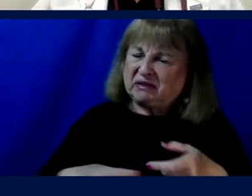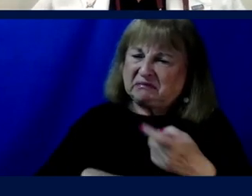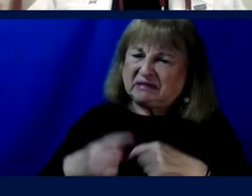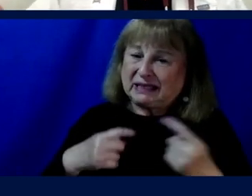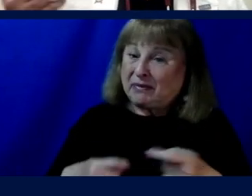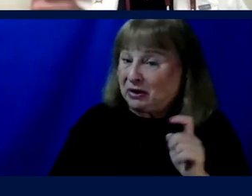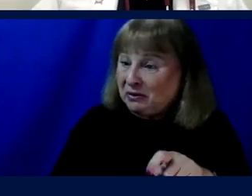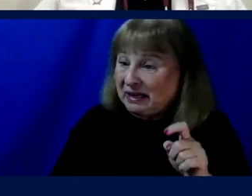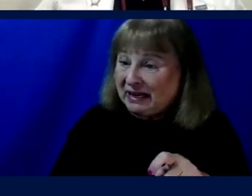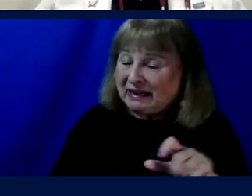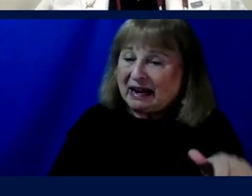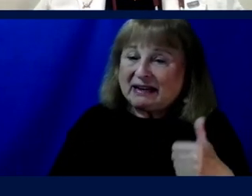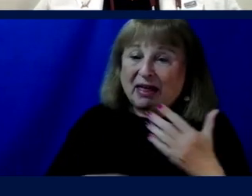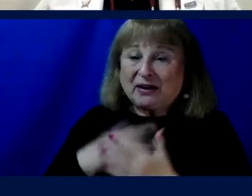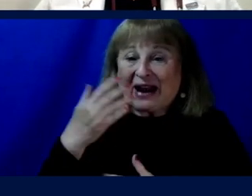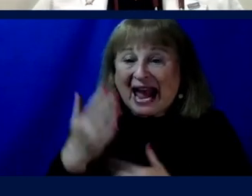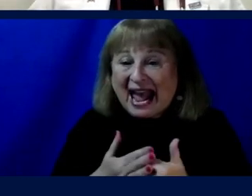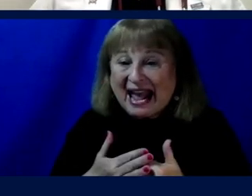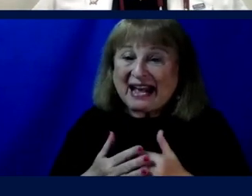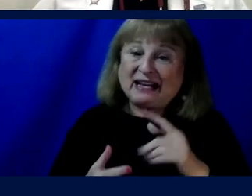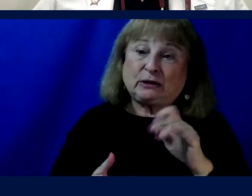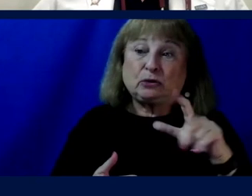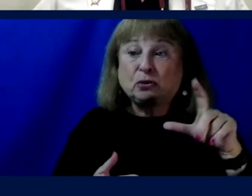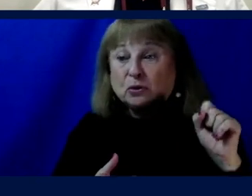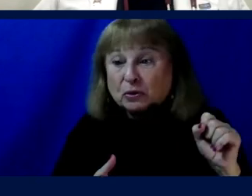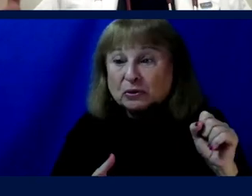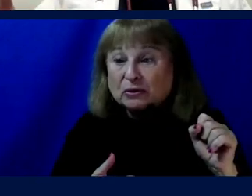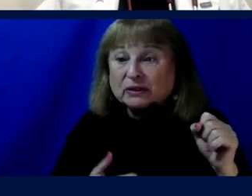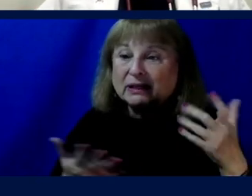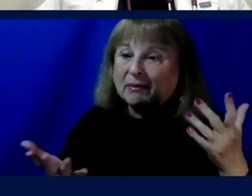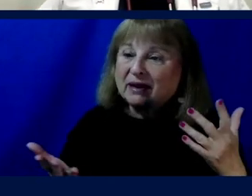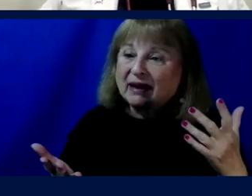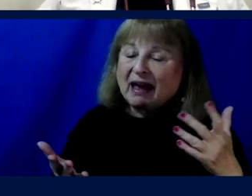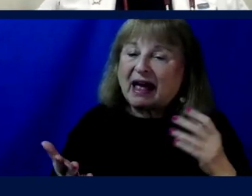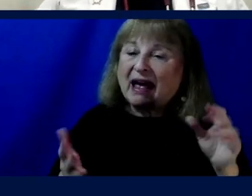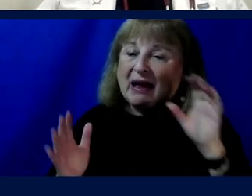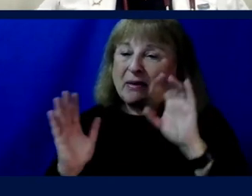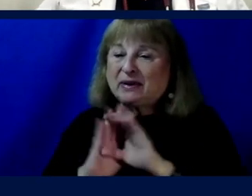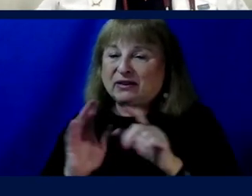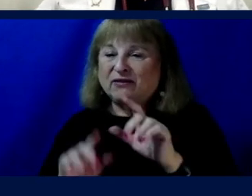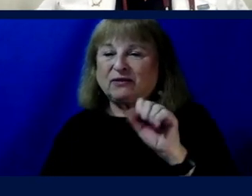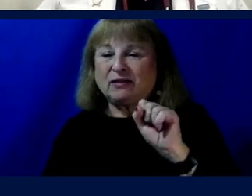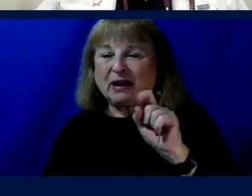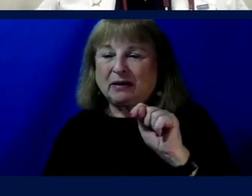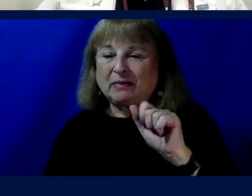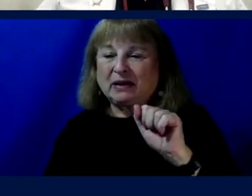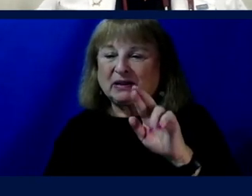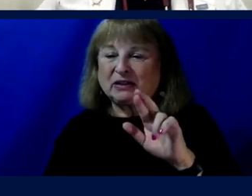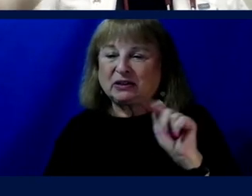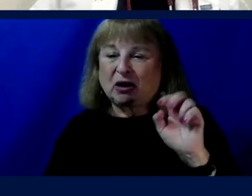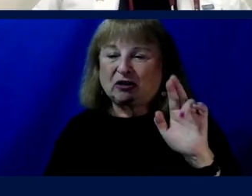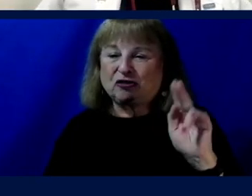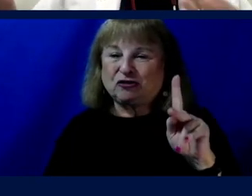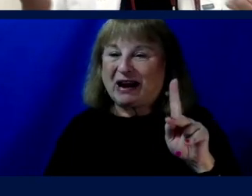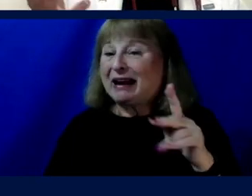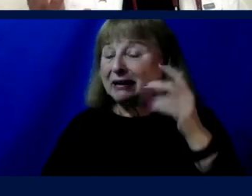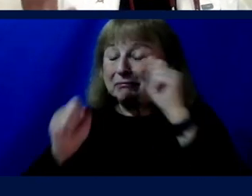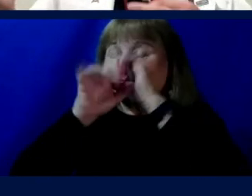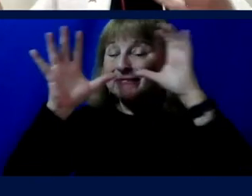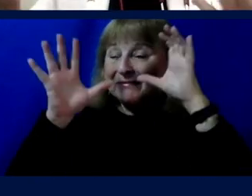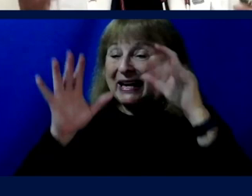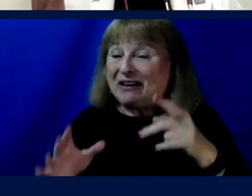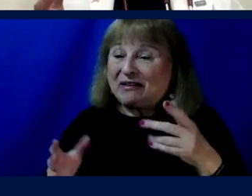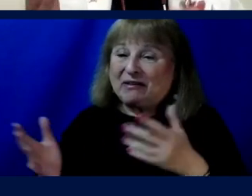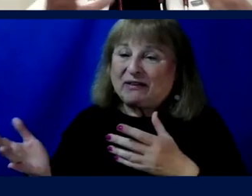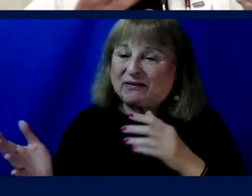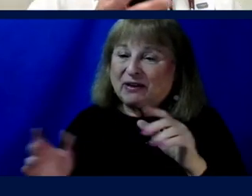you might need. Another hand, a set of tools, something else. And there's a picture from Star Trek. This is the future we'd like to see. If you're to carry,